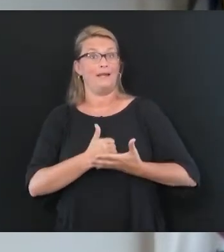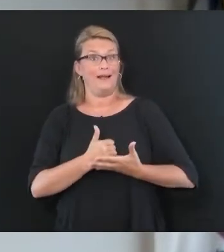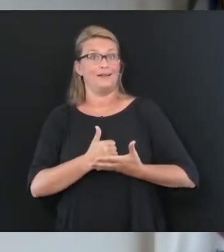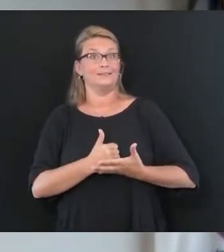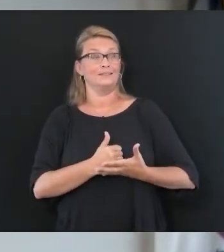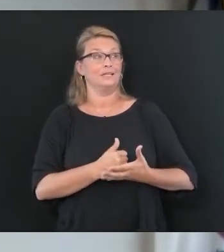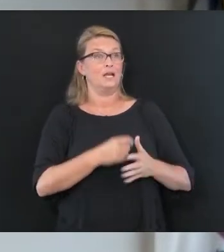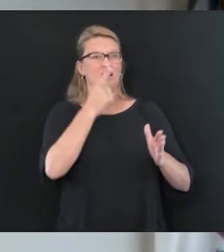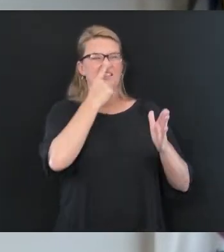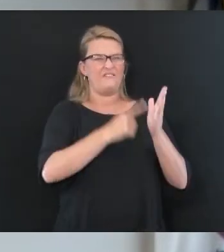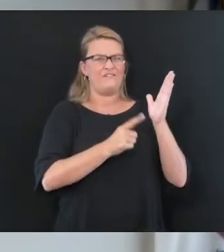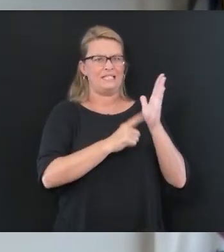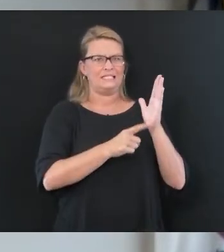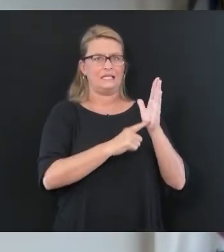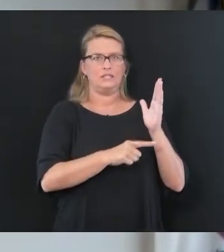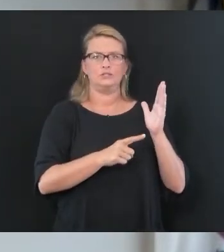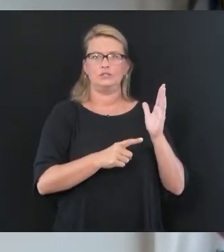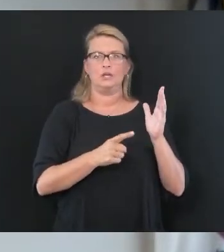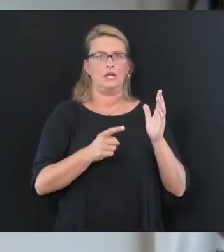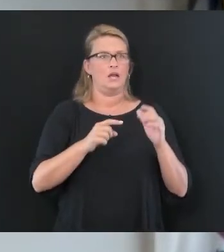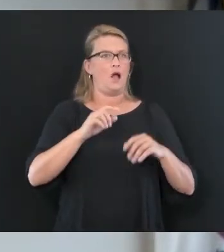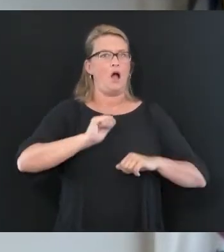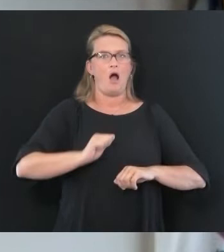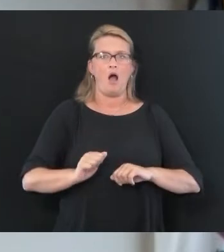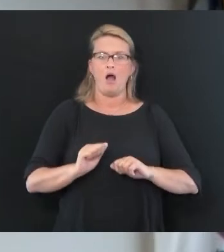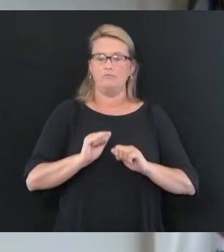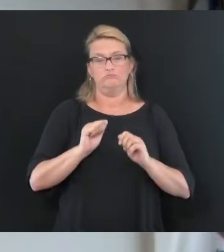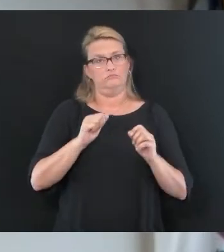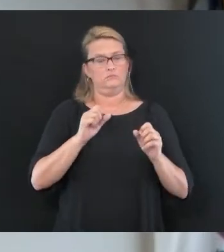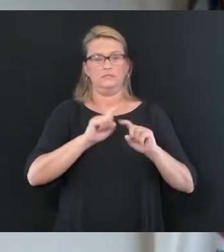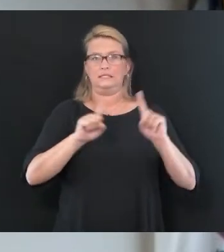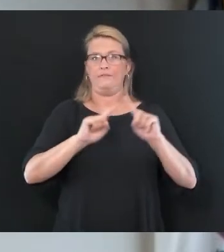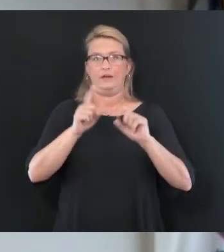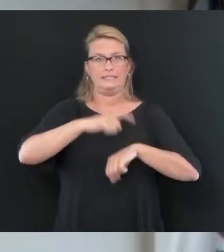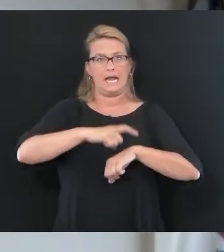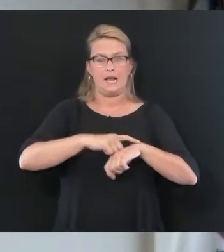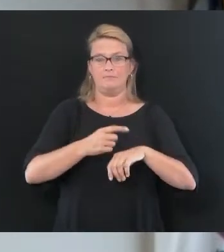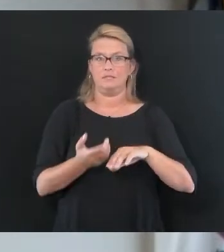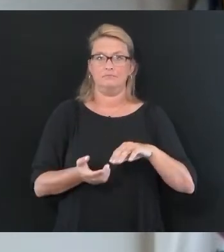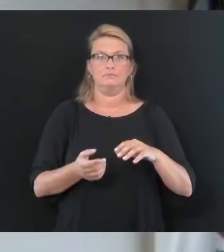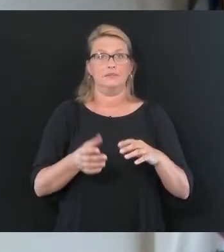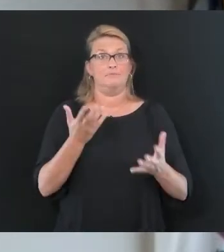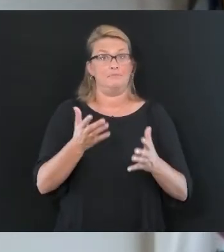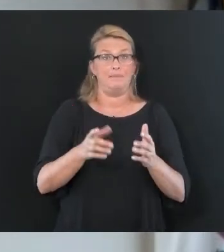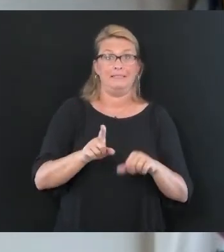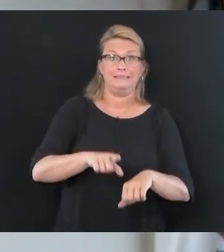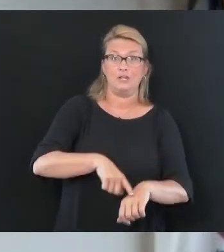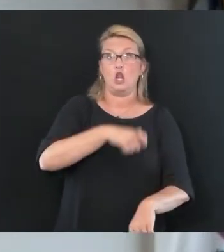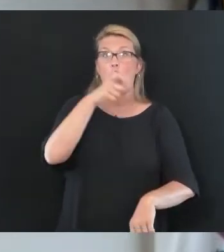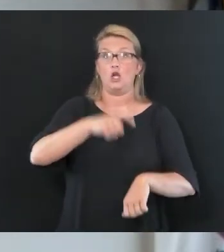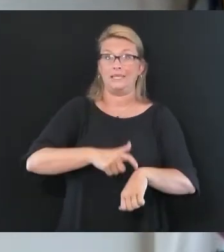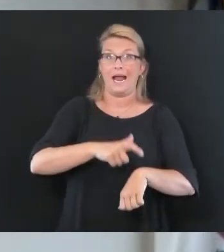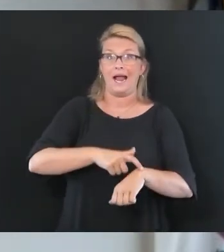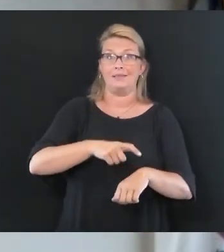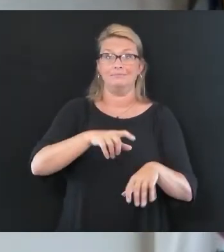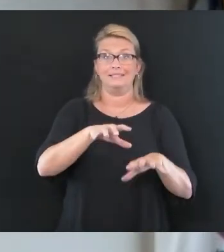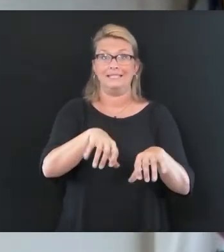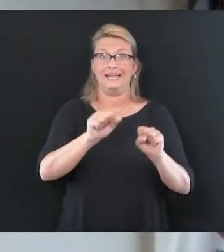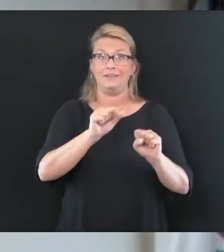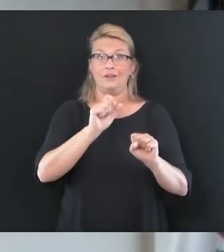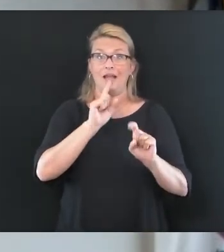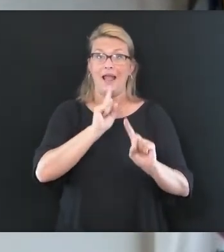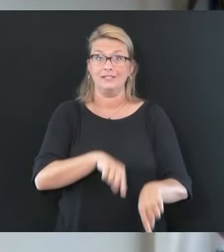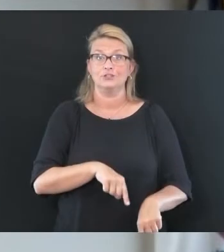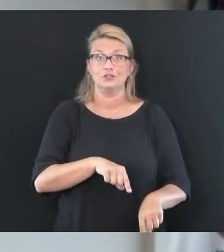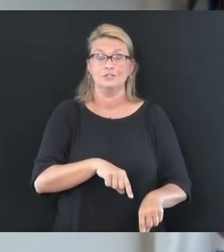are completed multiple times during the day and sometimes take longer than one day. So we're trying to speed up getting that